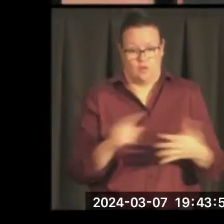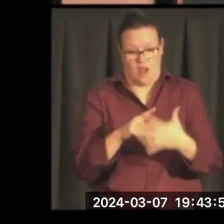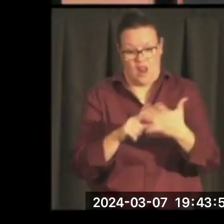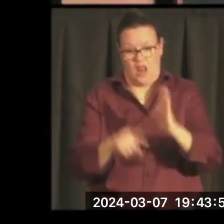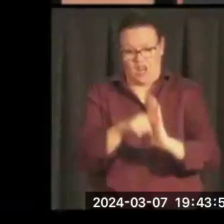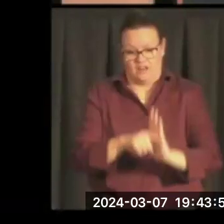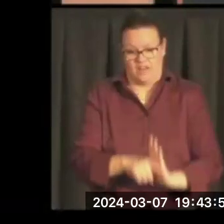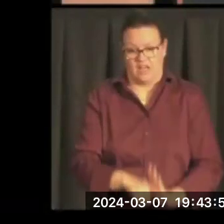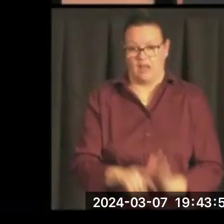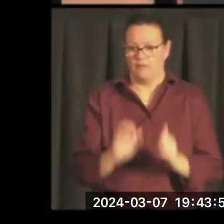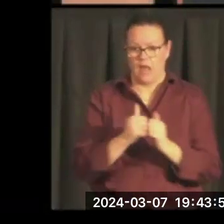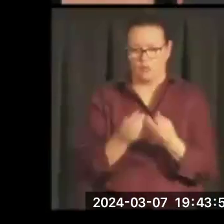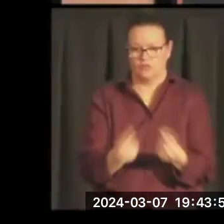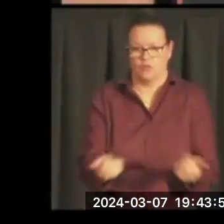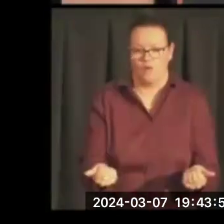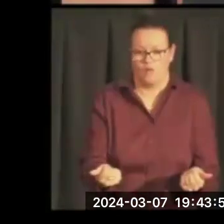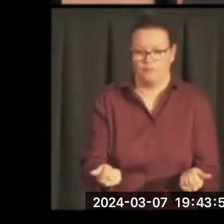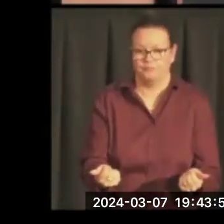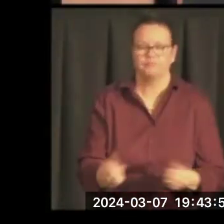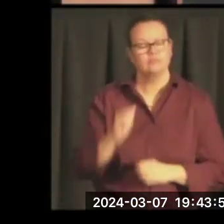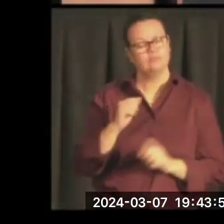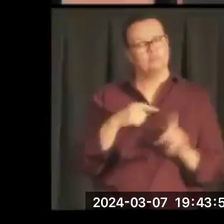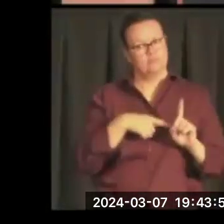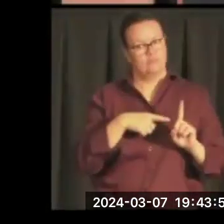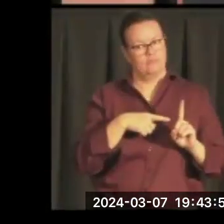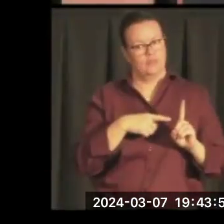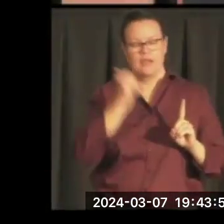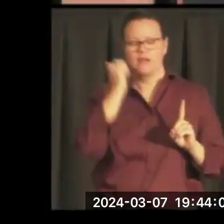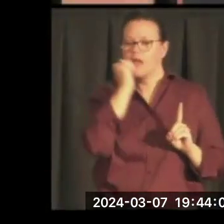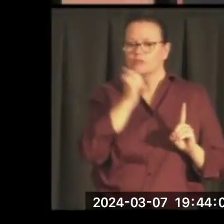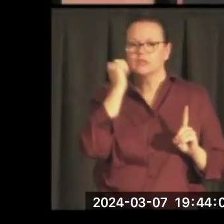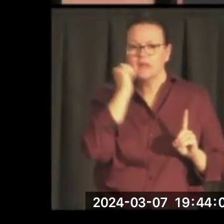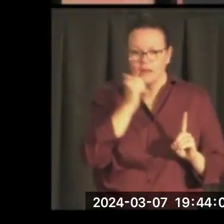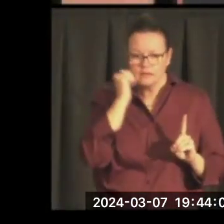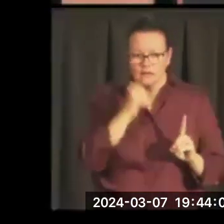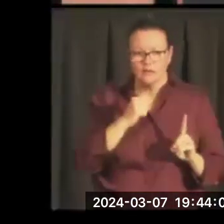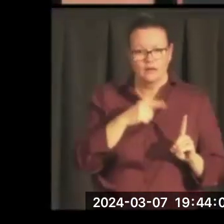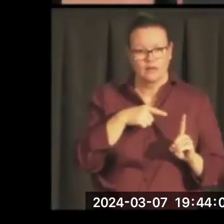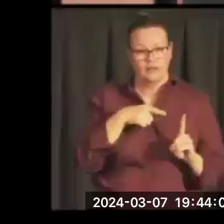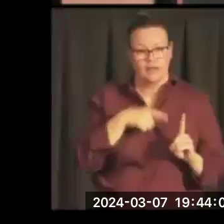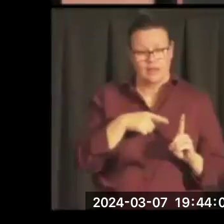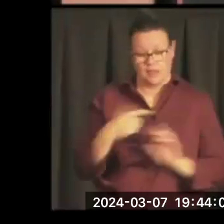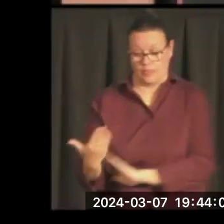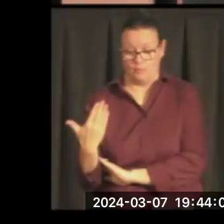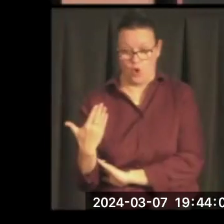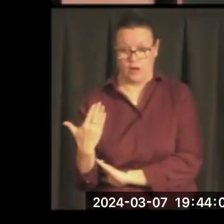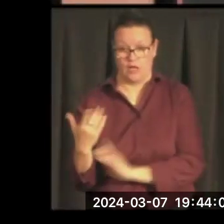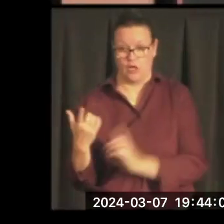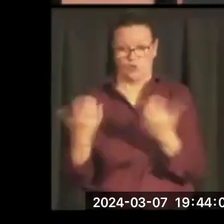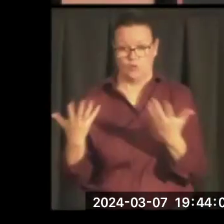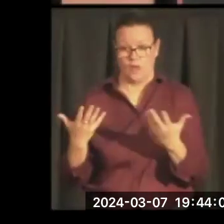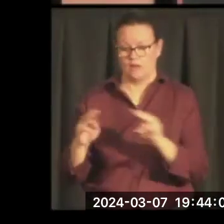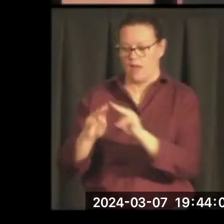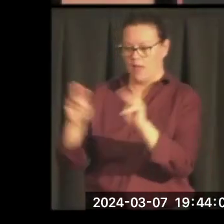Every day, Mansfield, despite all of his other responsibilities, spent the first part of his day working on Montana